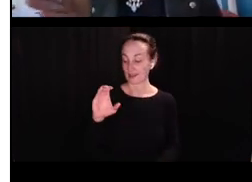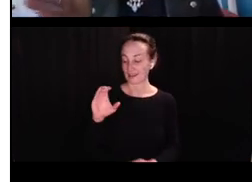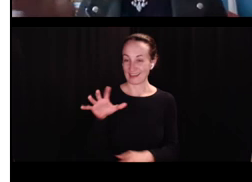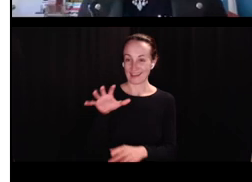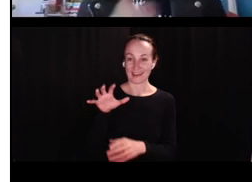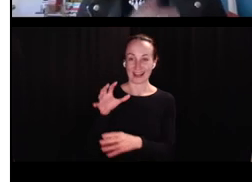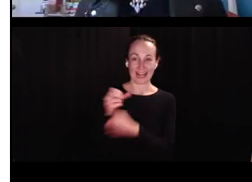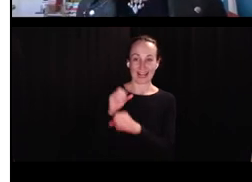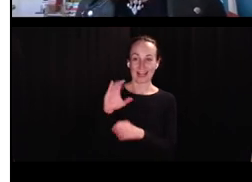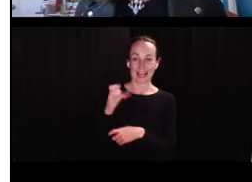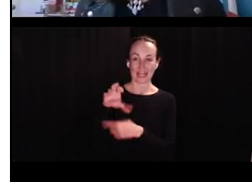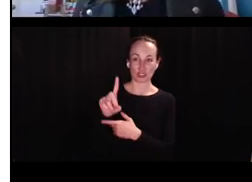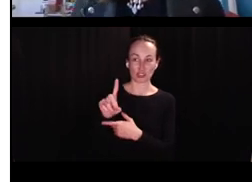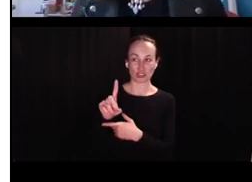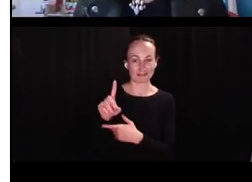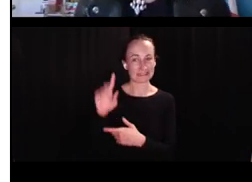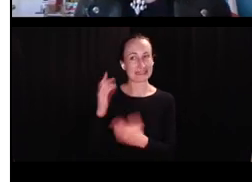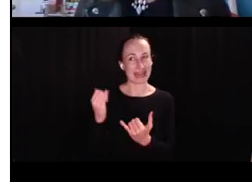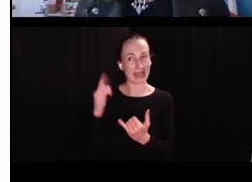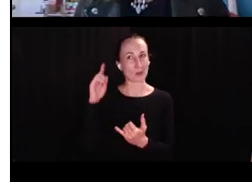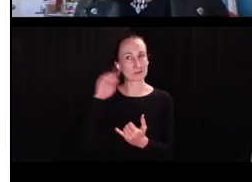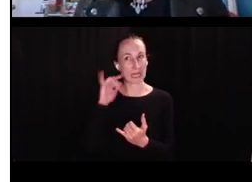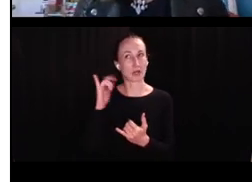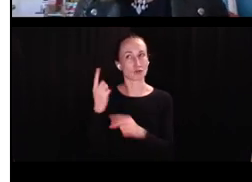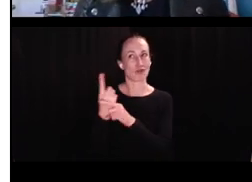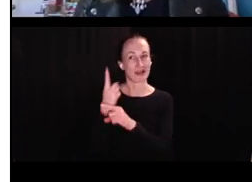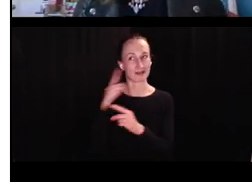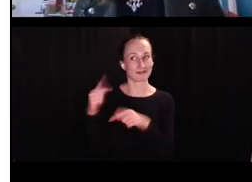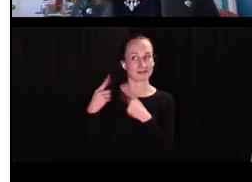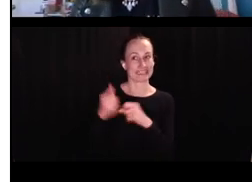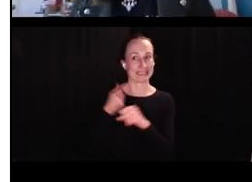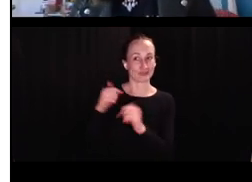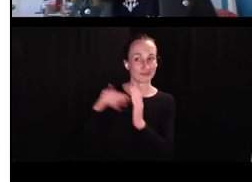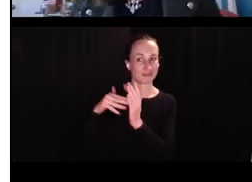ten years, ten years of looking at forms like catch when it's not in my dialect.